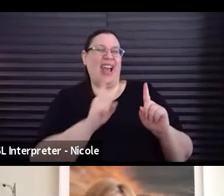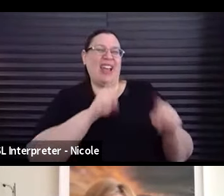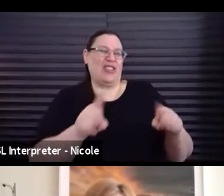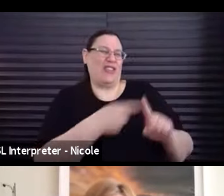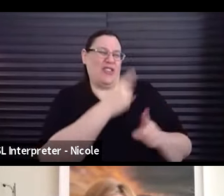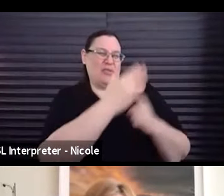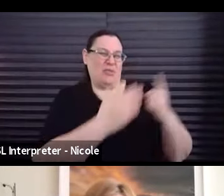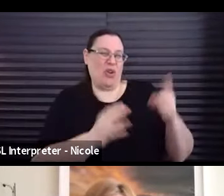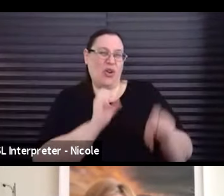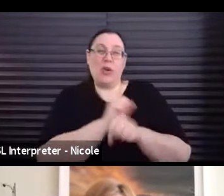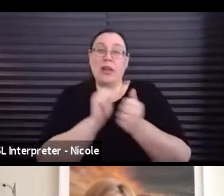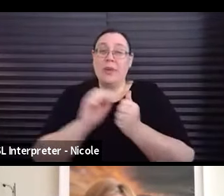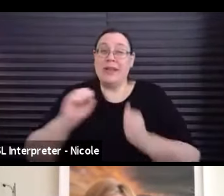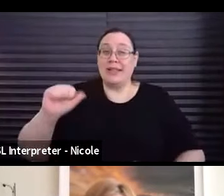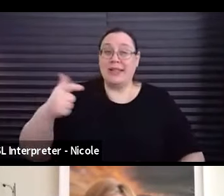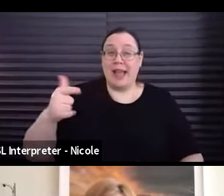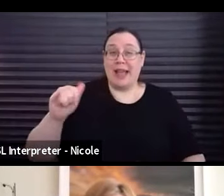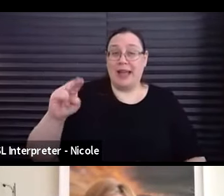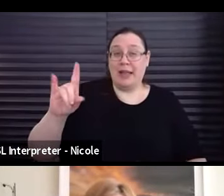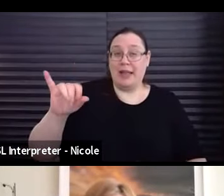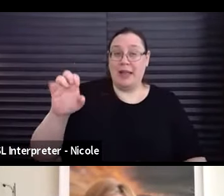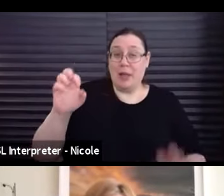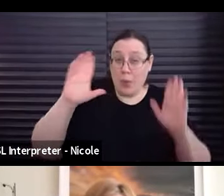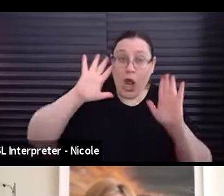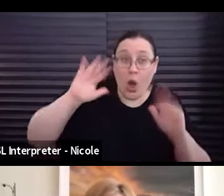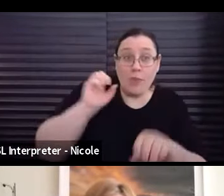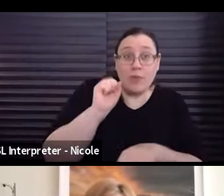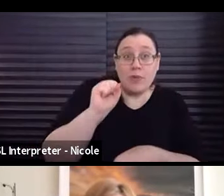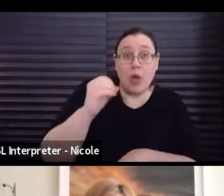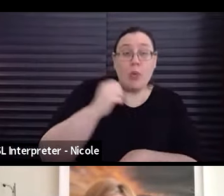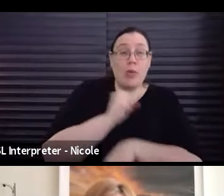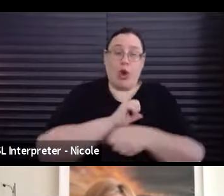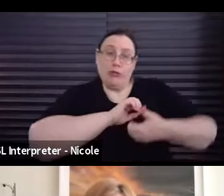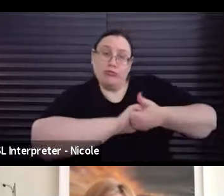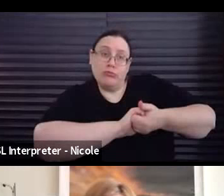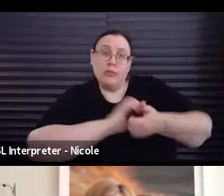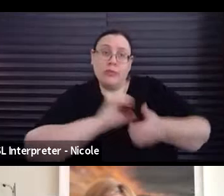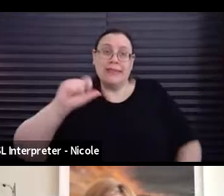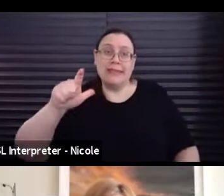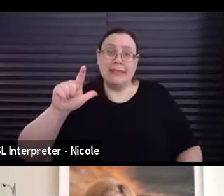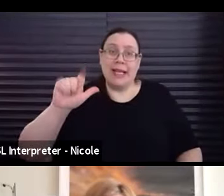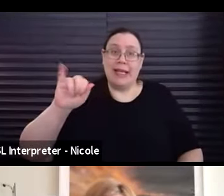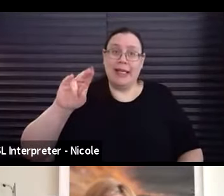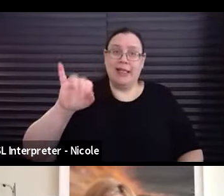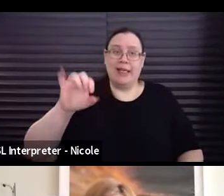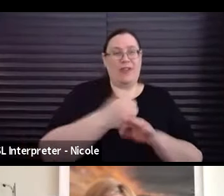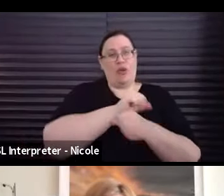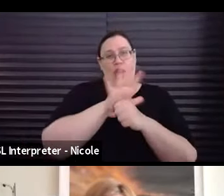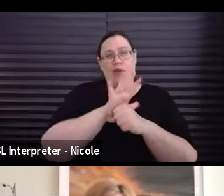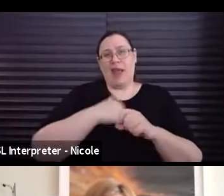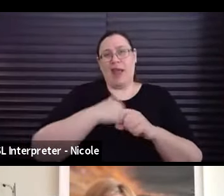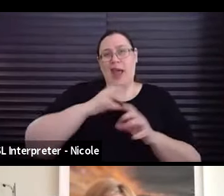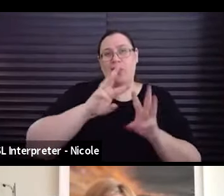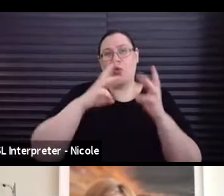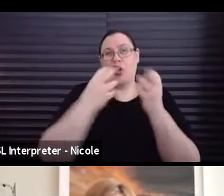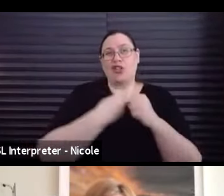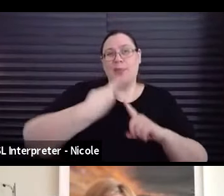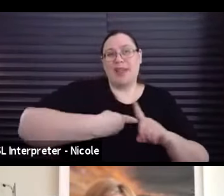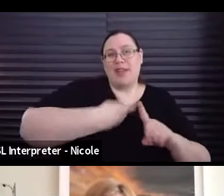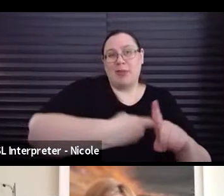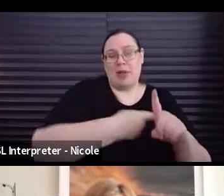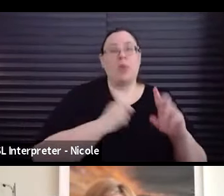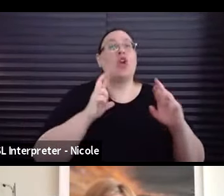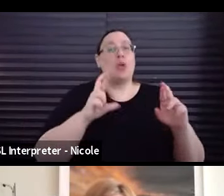We hope so. We work in partnership with SAG-Indy, um, pre-COVID on a monthly basis. With workshops. we hope to continue that partnership